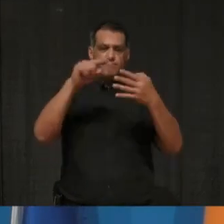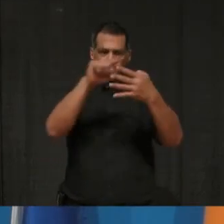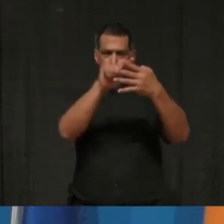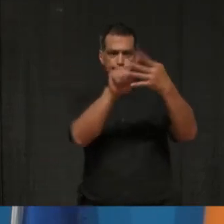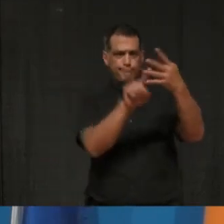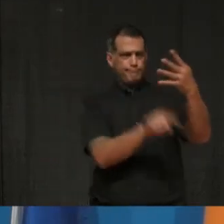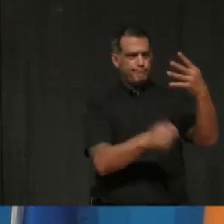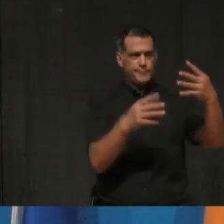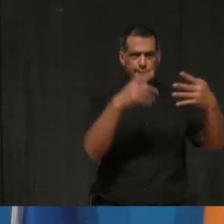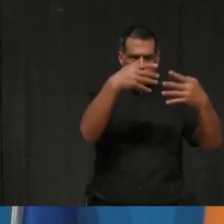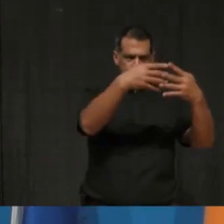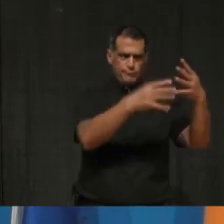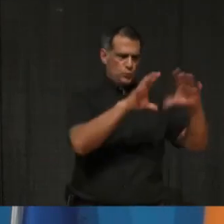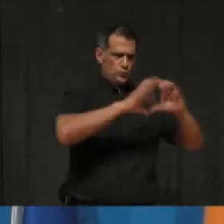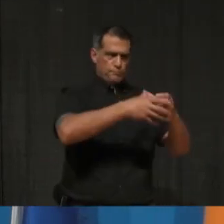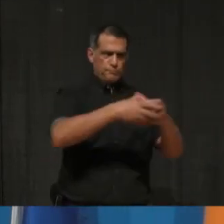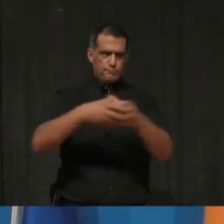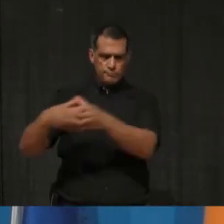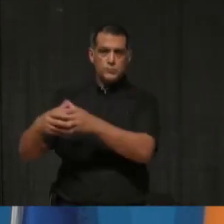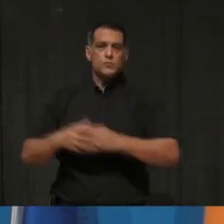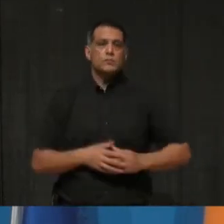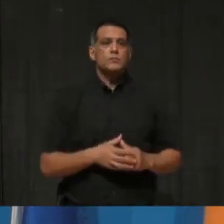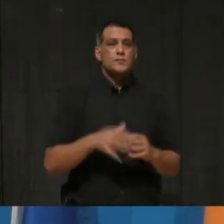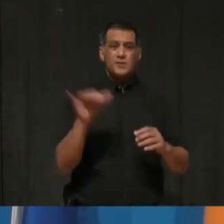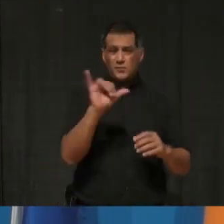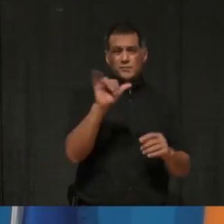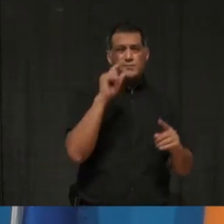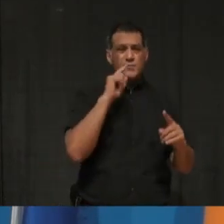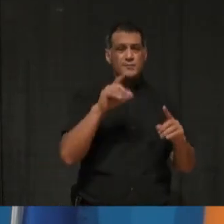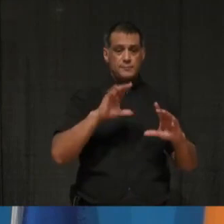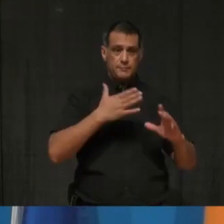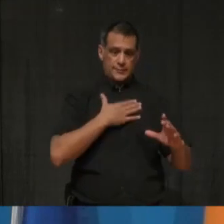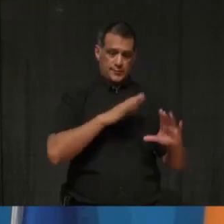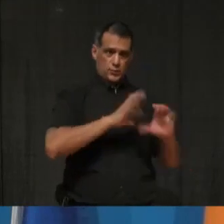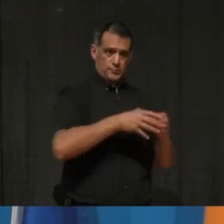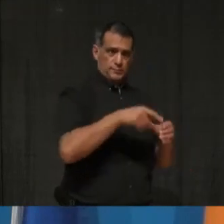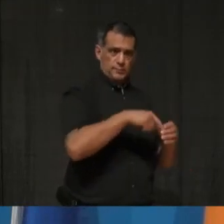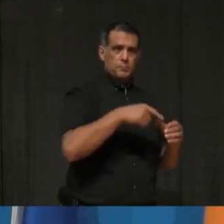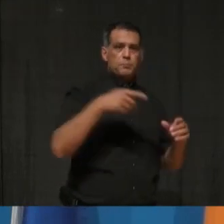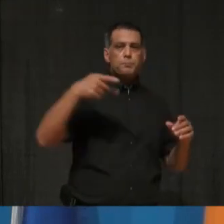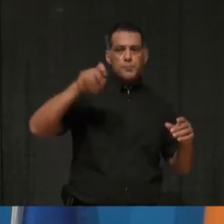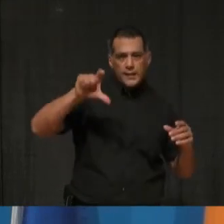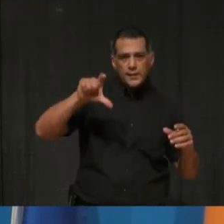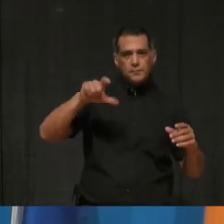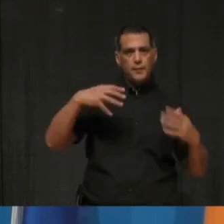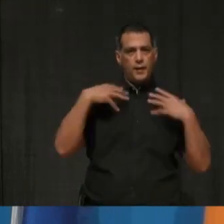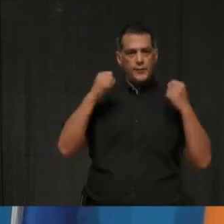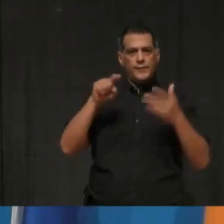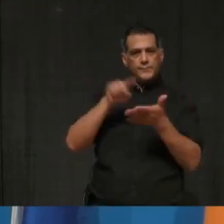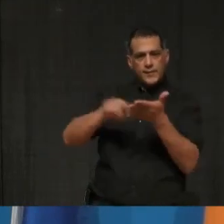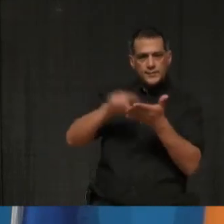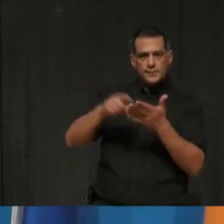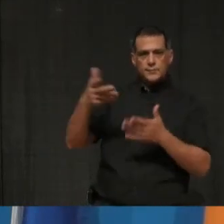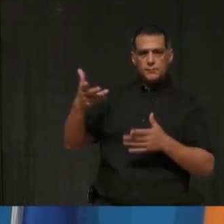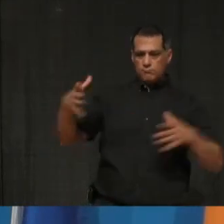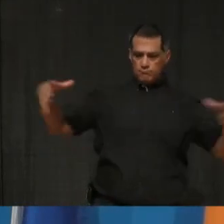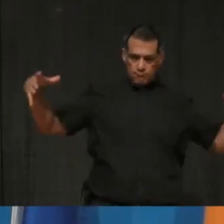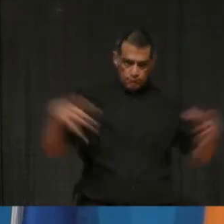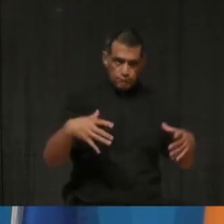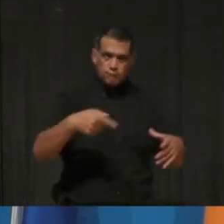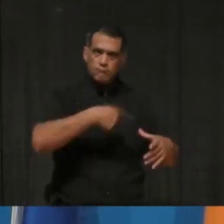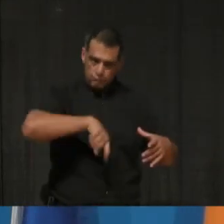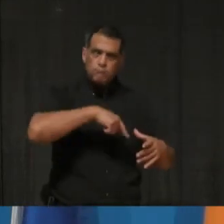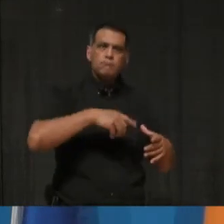enforcement officers from my team and Peel health public inspectors were the, were the, were conducting the joint, uh, blitz this, this